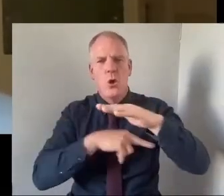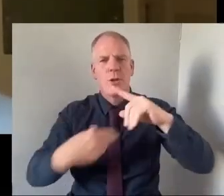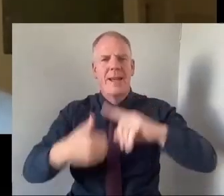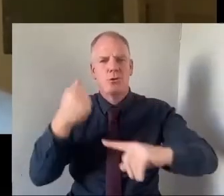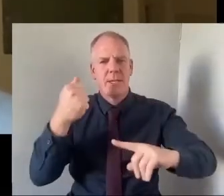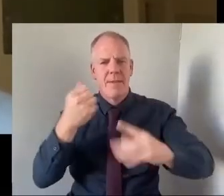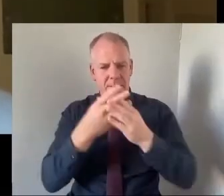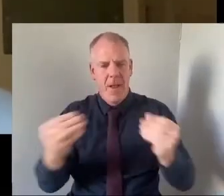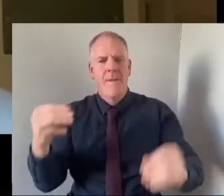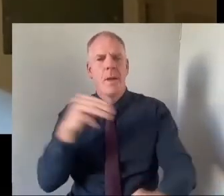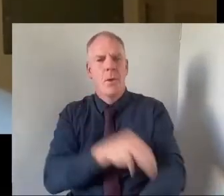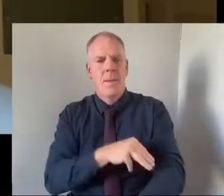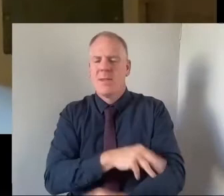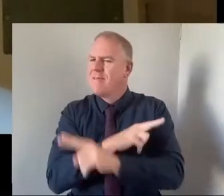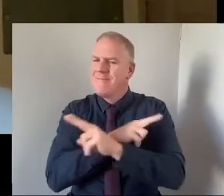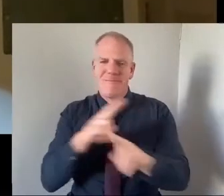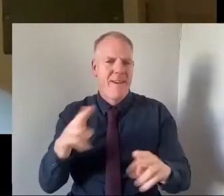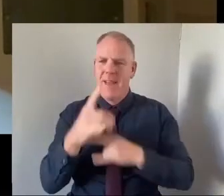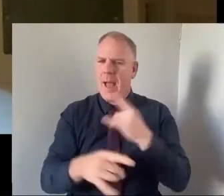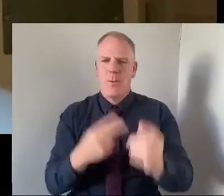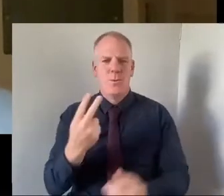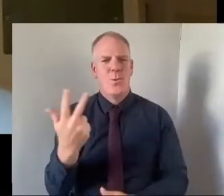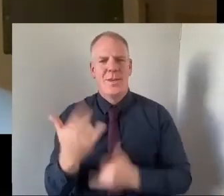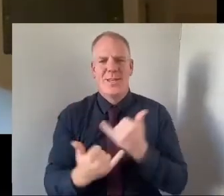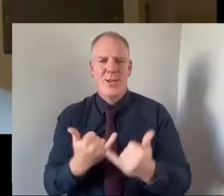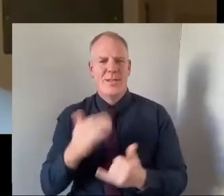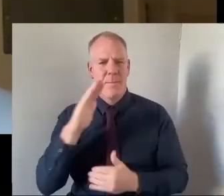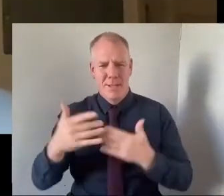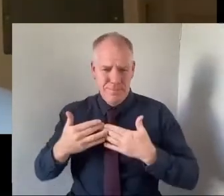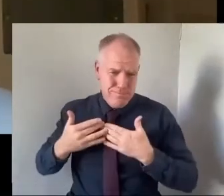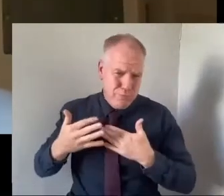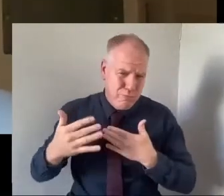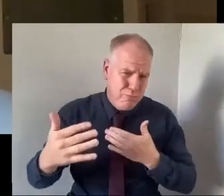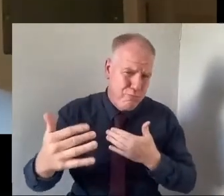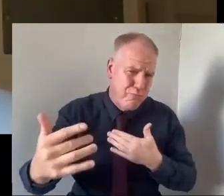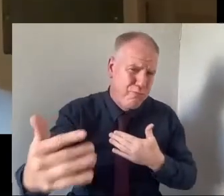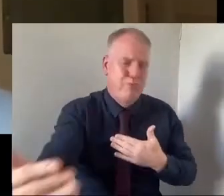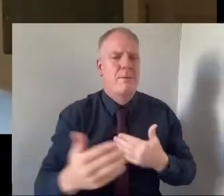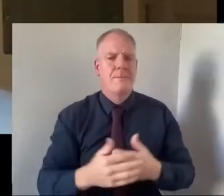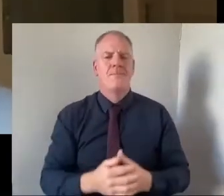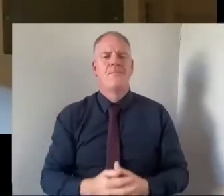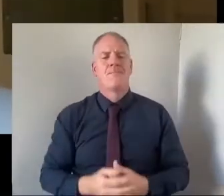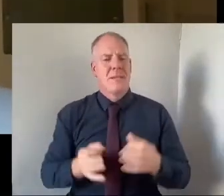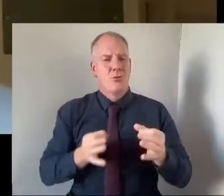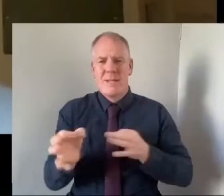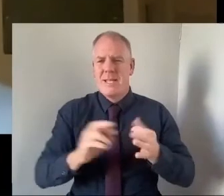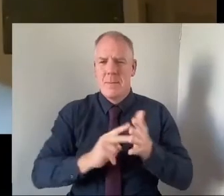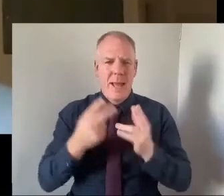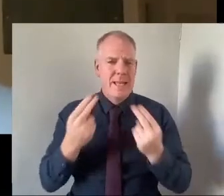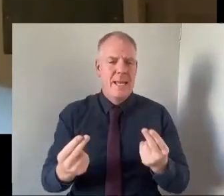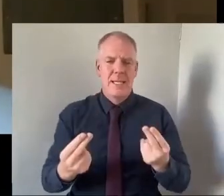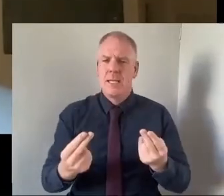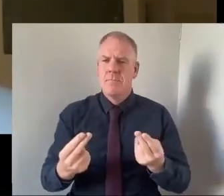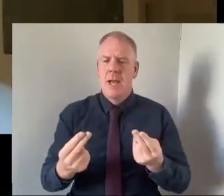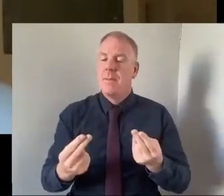issues it's not something that can happen in two to three years it's something that needs a longer-term strategic plan possibly seven to